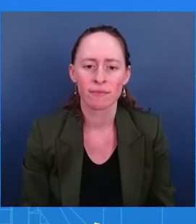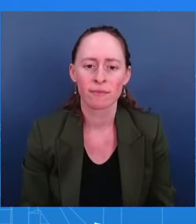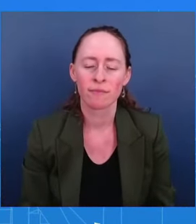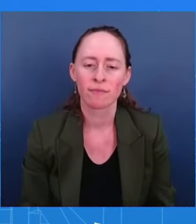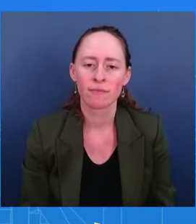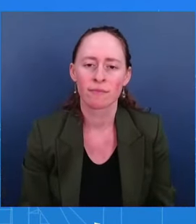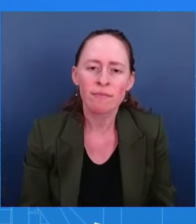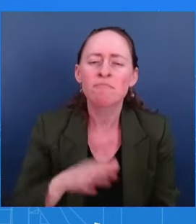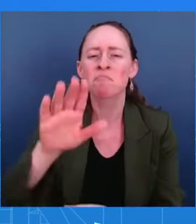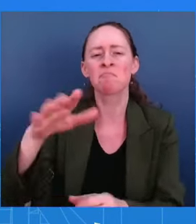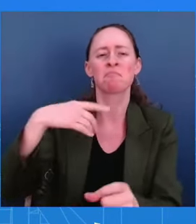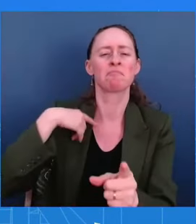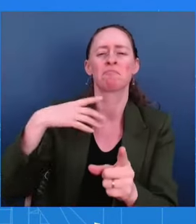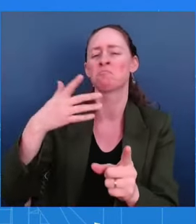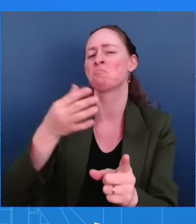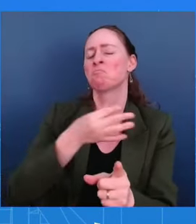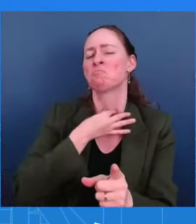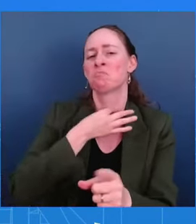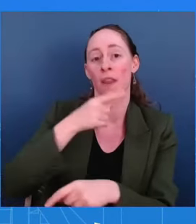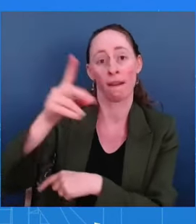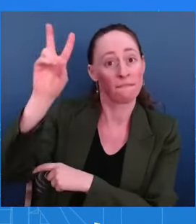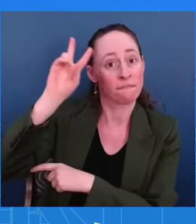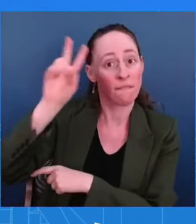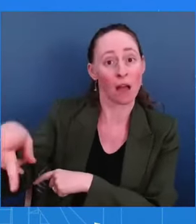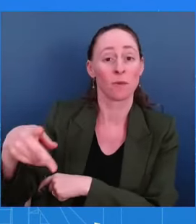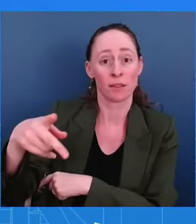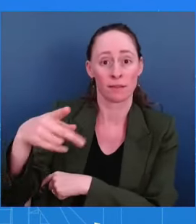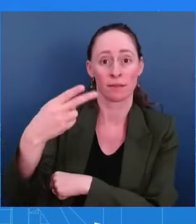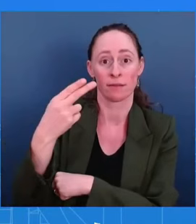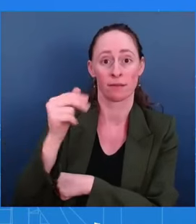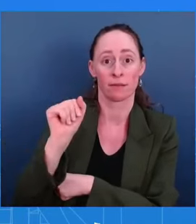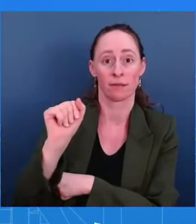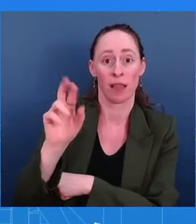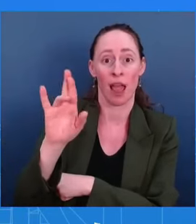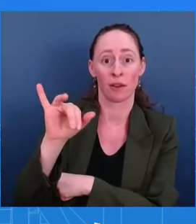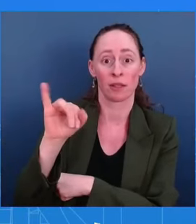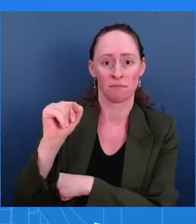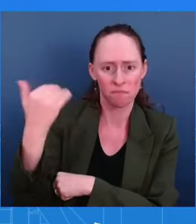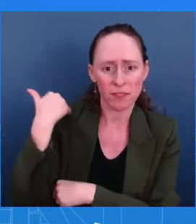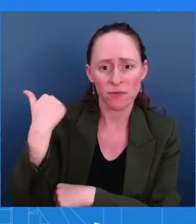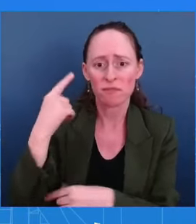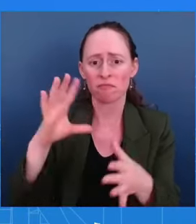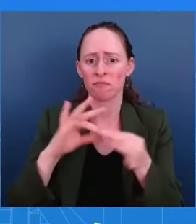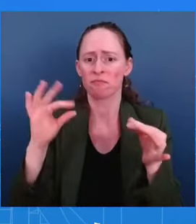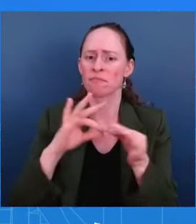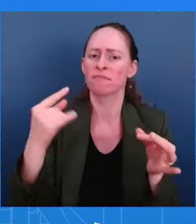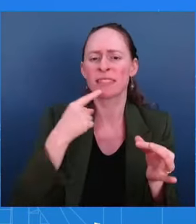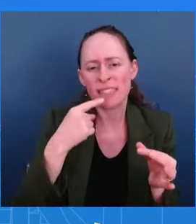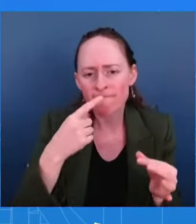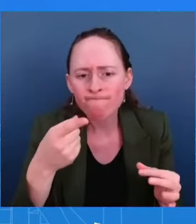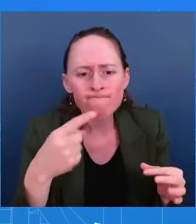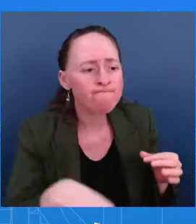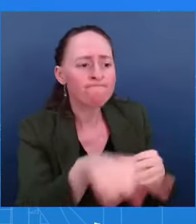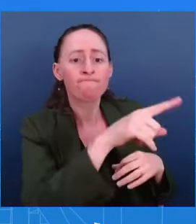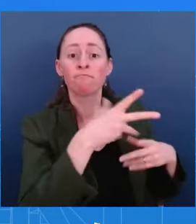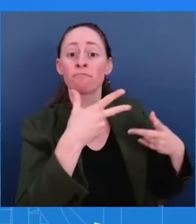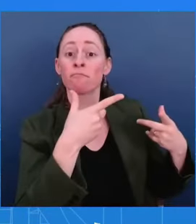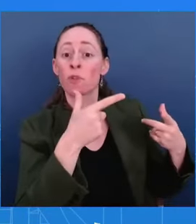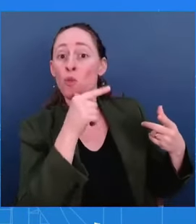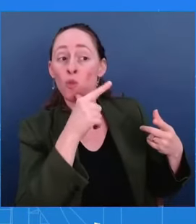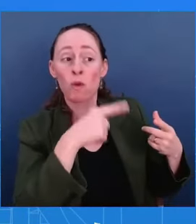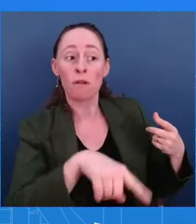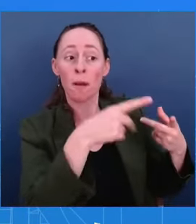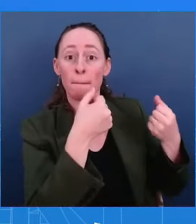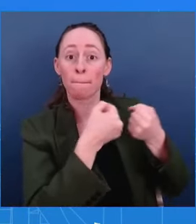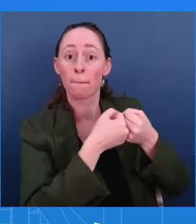decriminalize illegal border crossing. Now she's saying that her values haven't changed. And so how much ownership does she